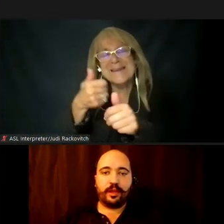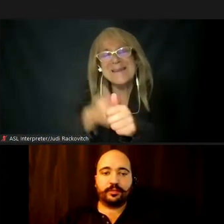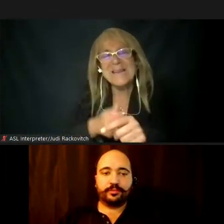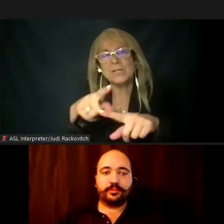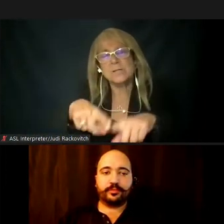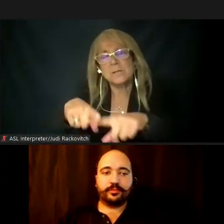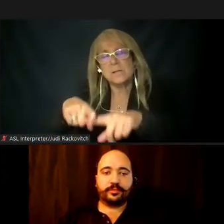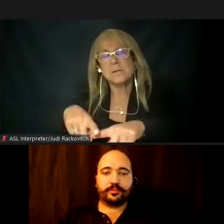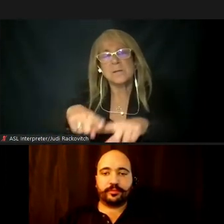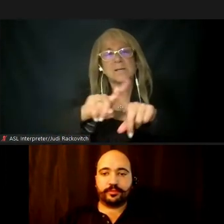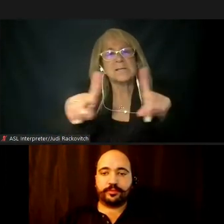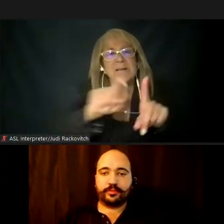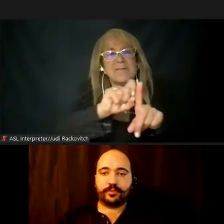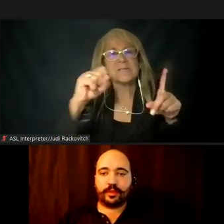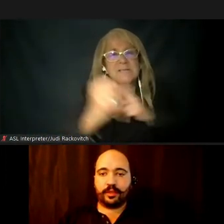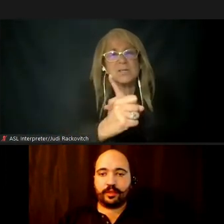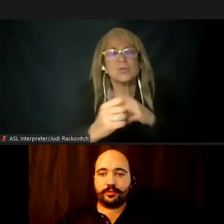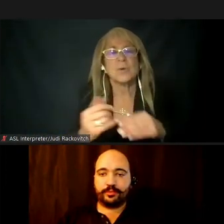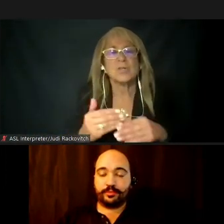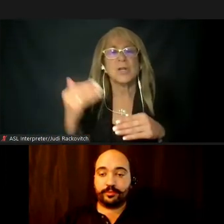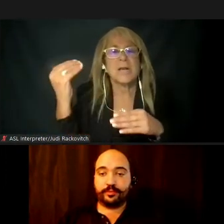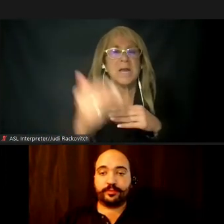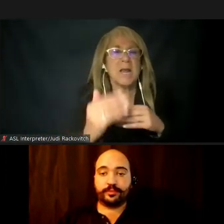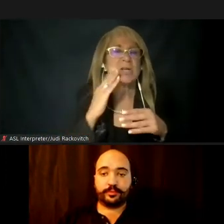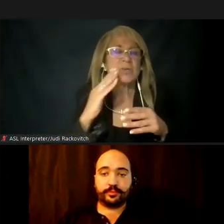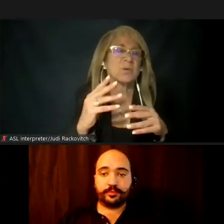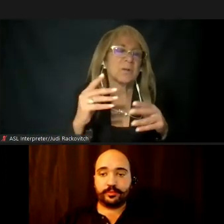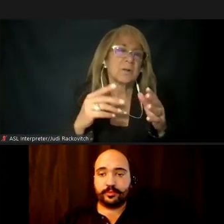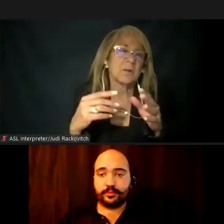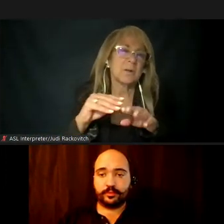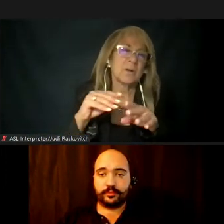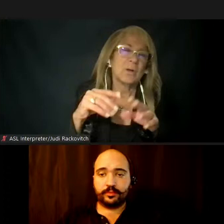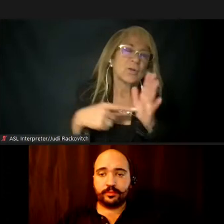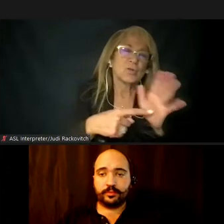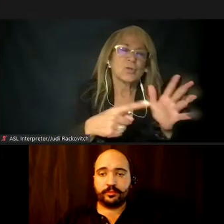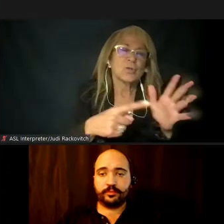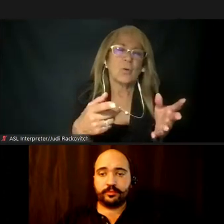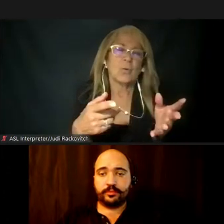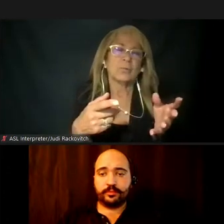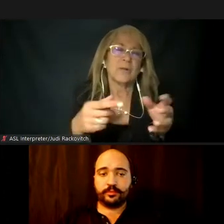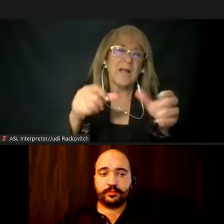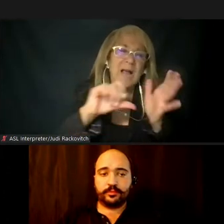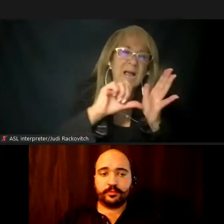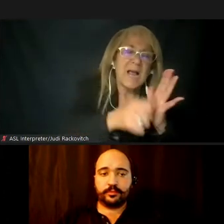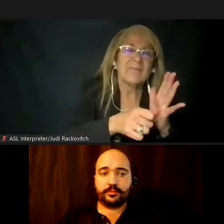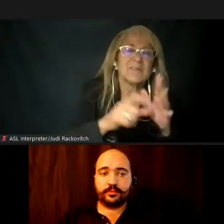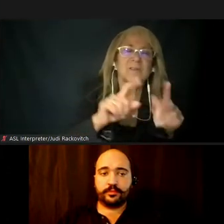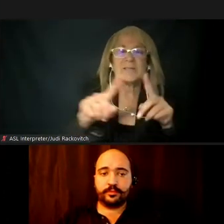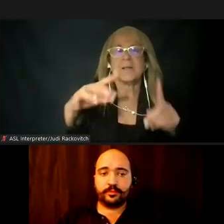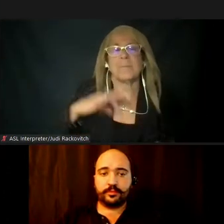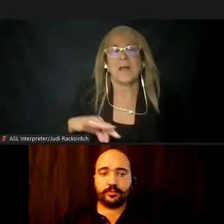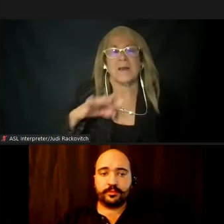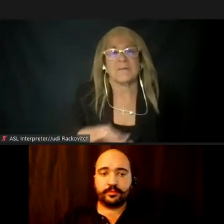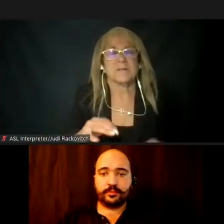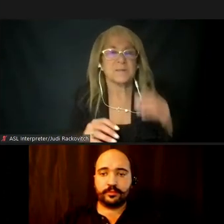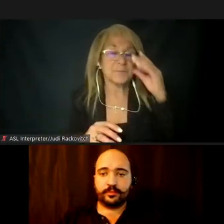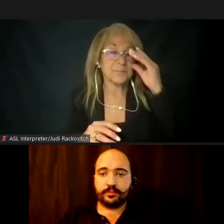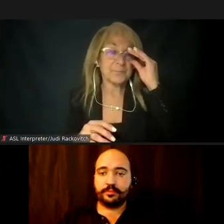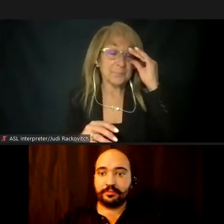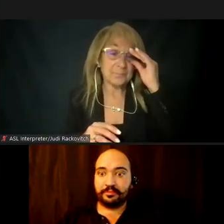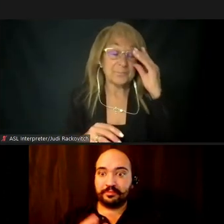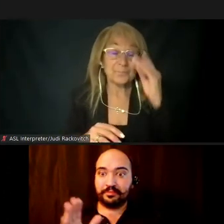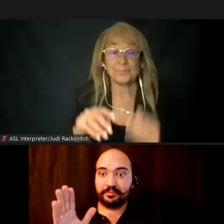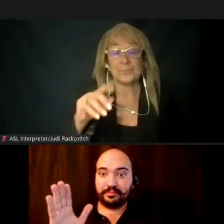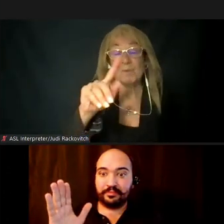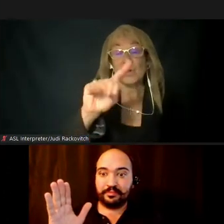highlight some of the potential benefits. We will begin with effects where there would be new tolling infrastructure and tolling system equipment. These are effects that result